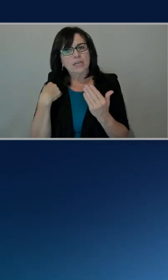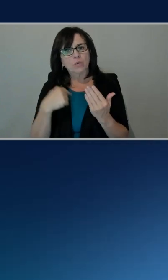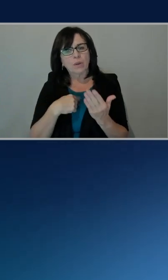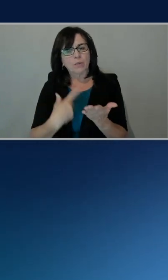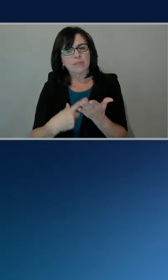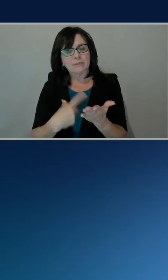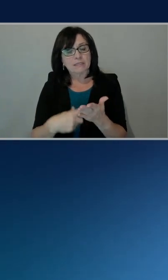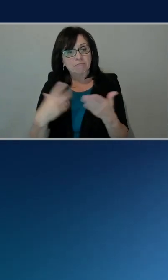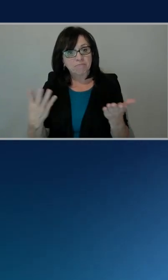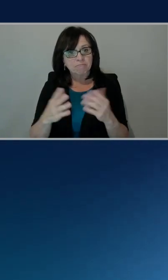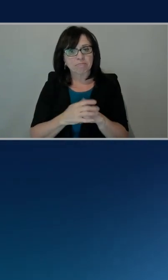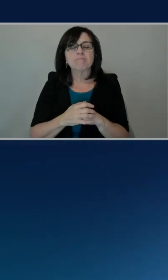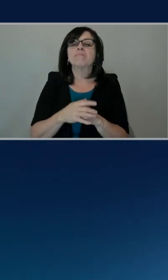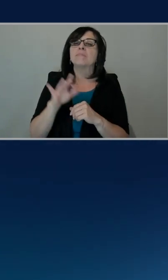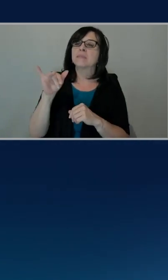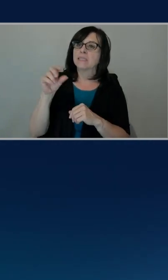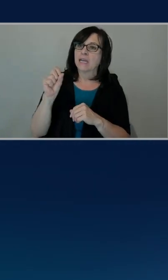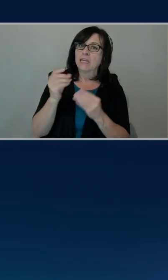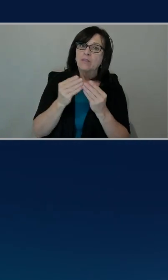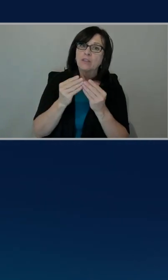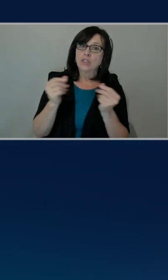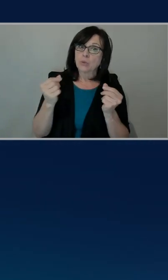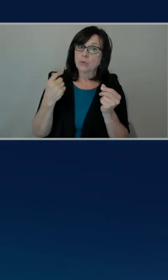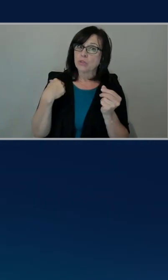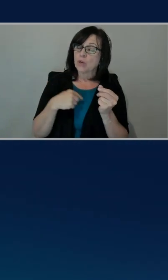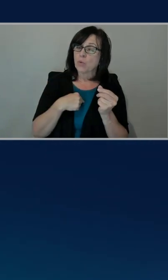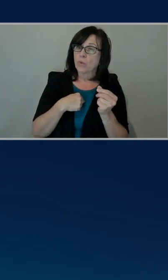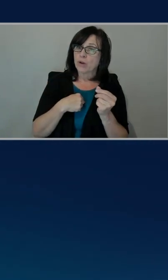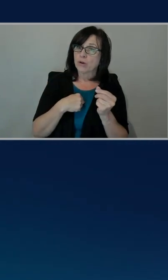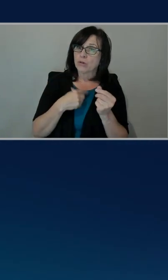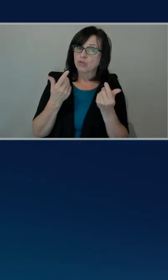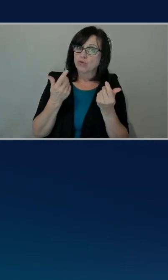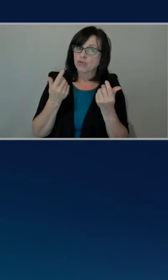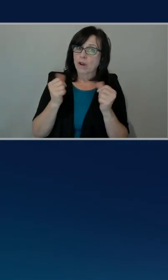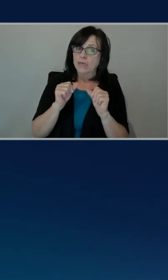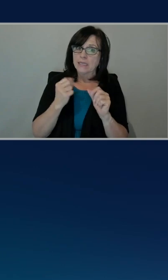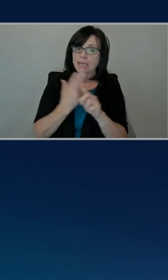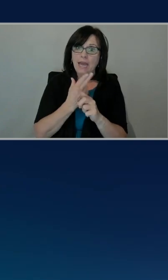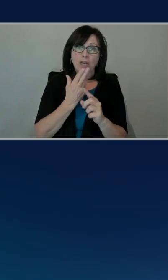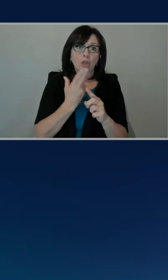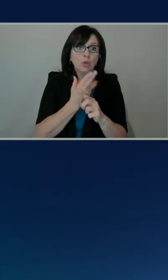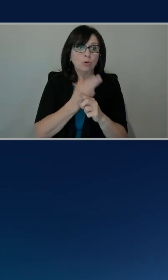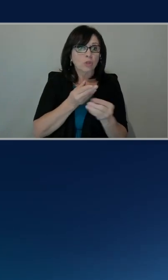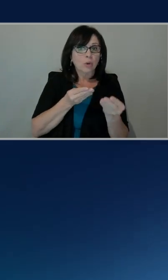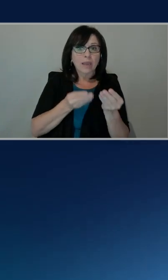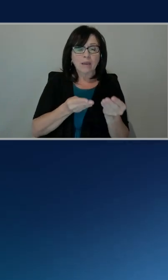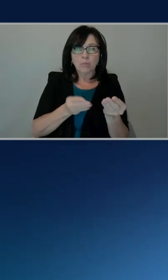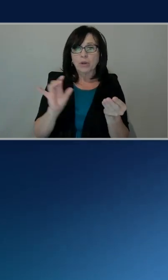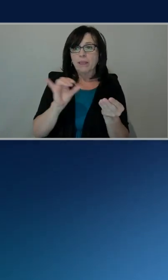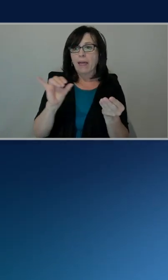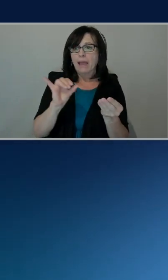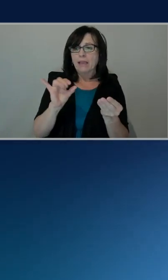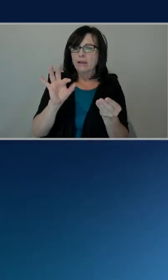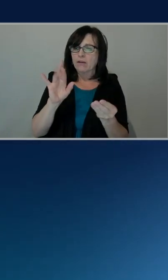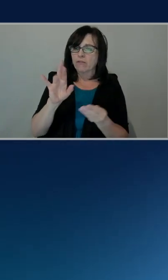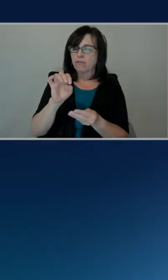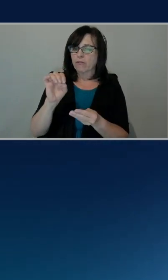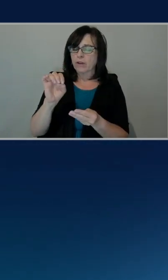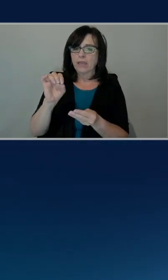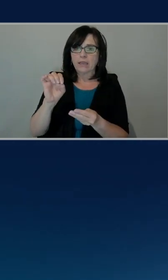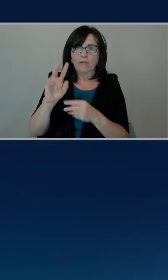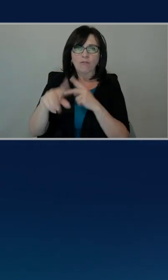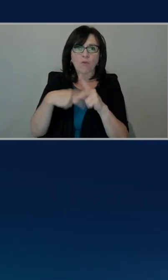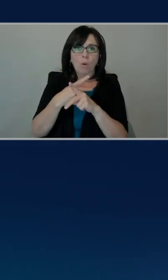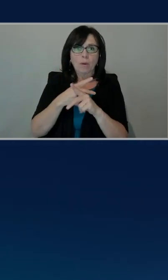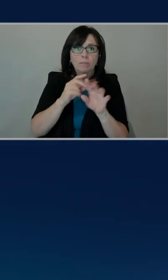Yeah. So at this solution, we're looking to take user input, in this case form of like a free-form text, and then